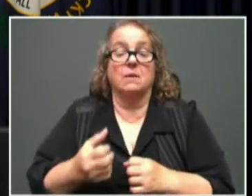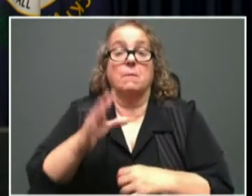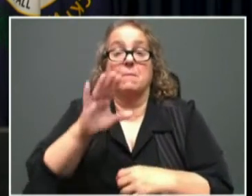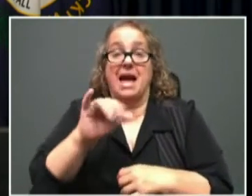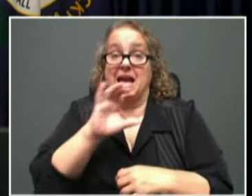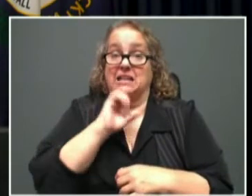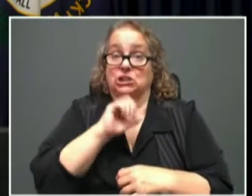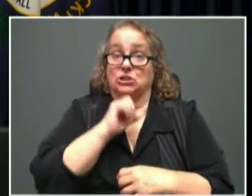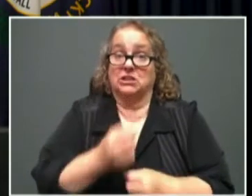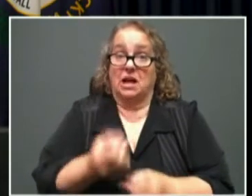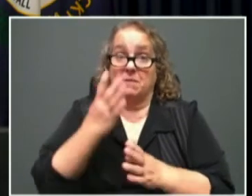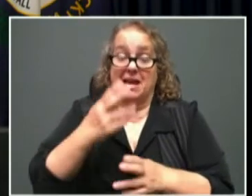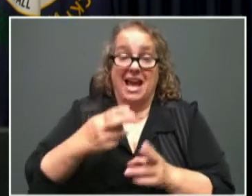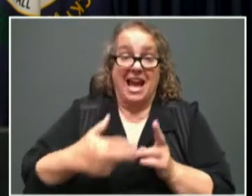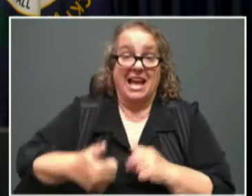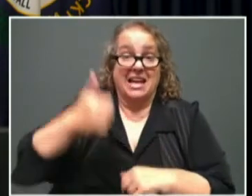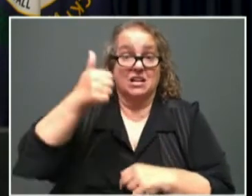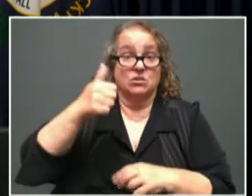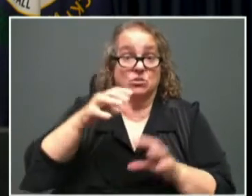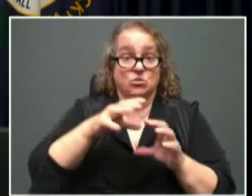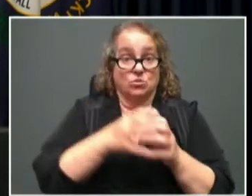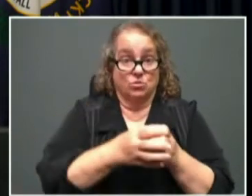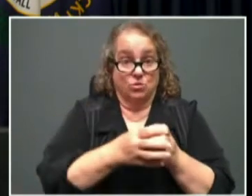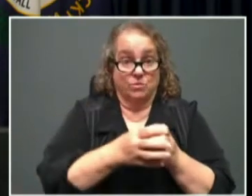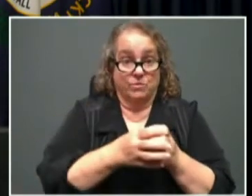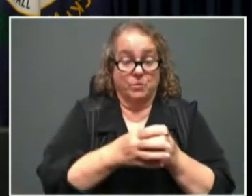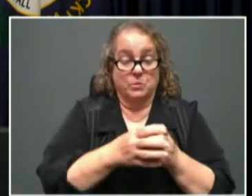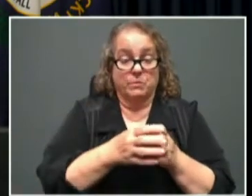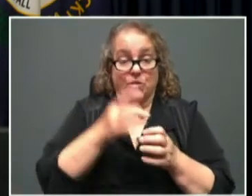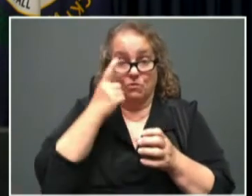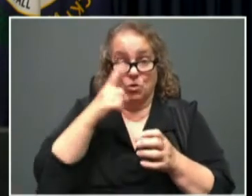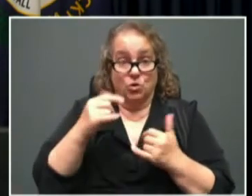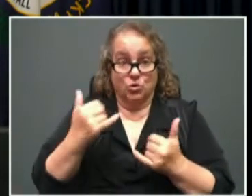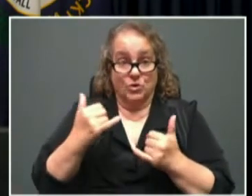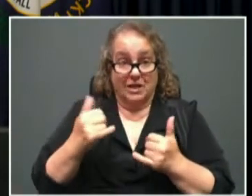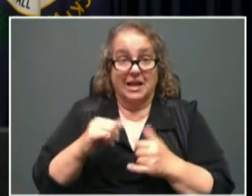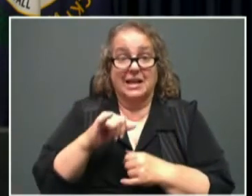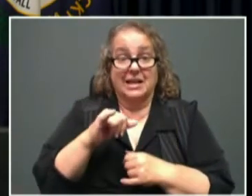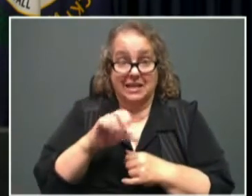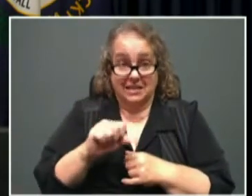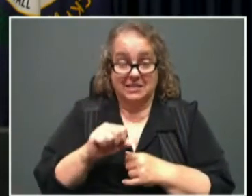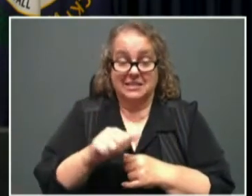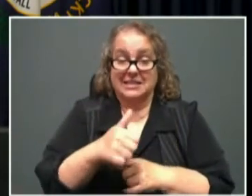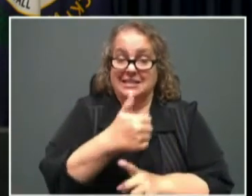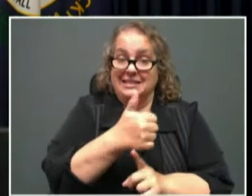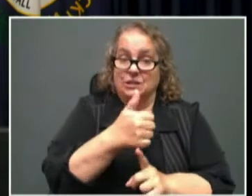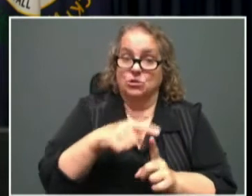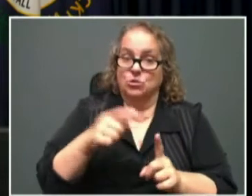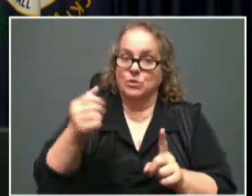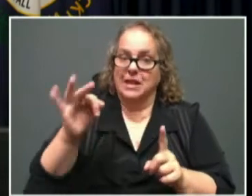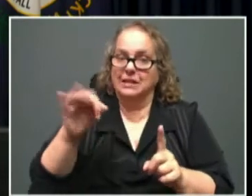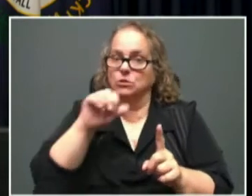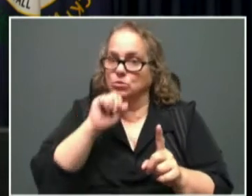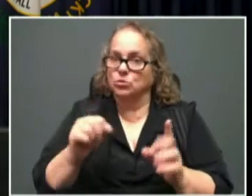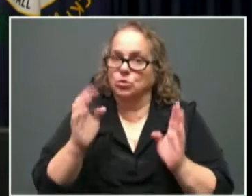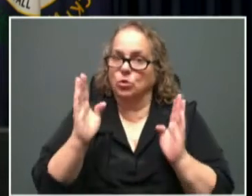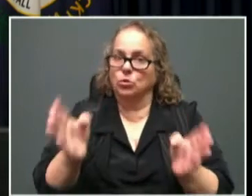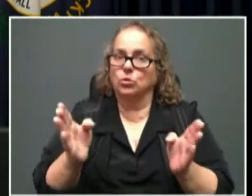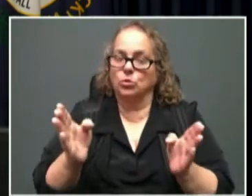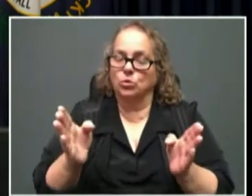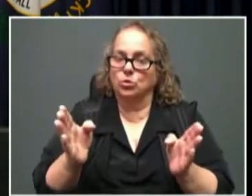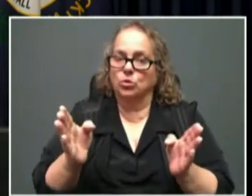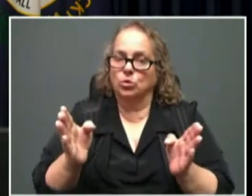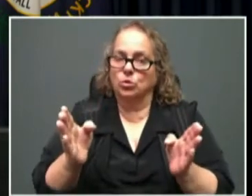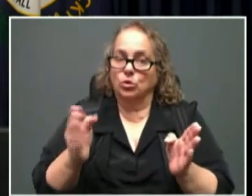Highest incident rate for today is 10 to 19-year-olds. Very close to that